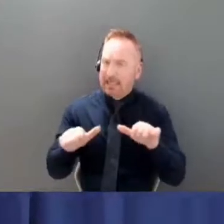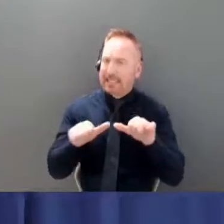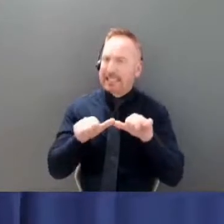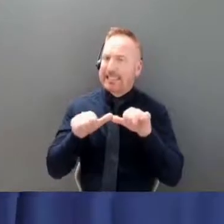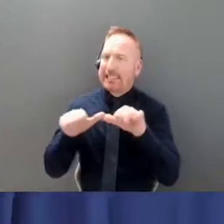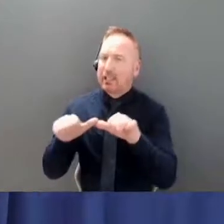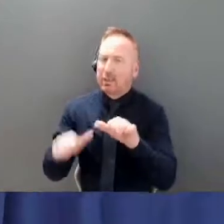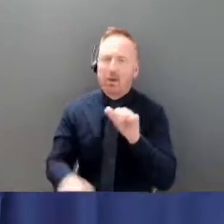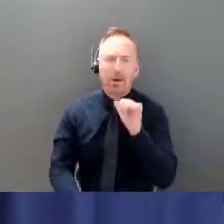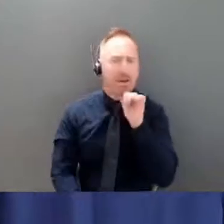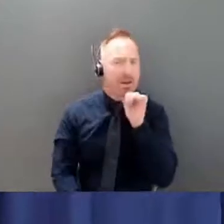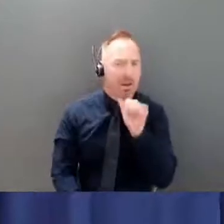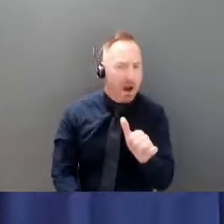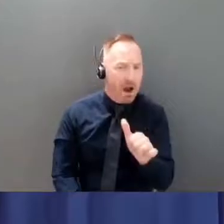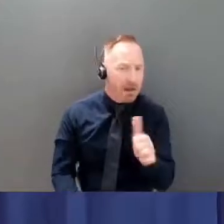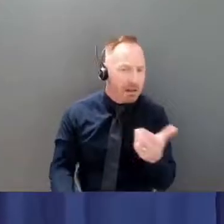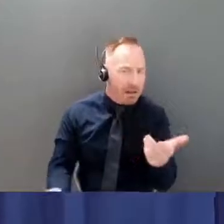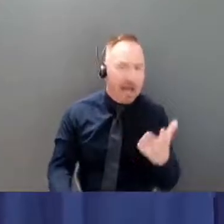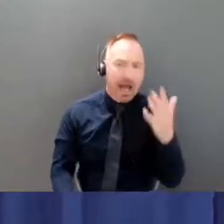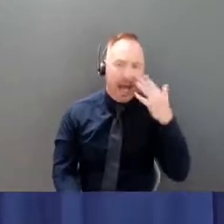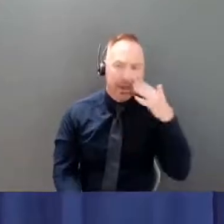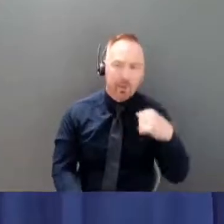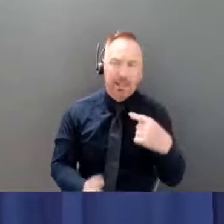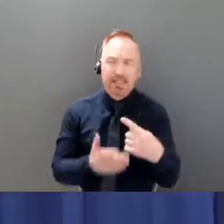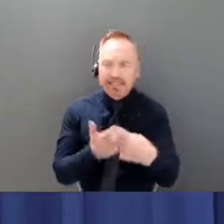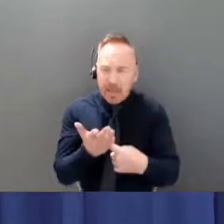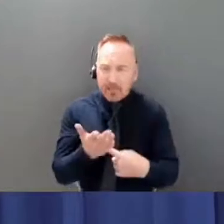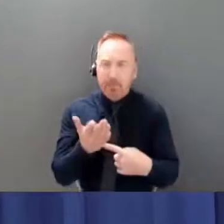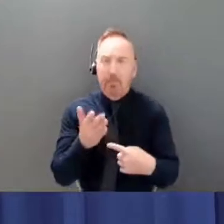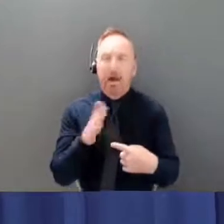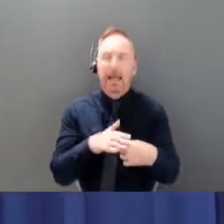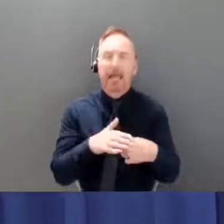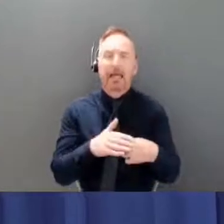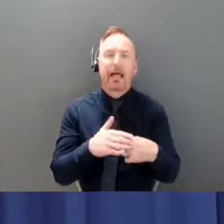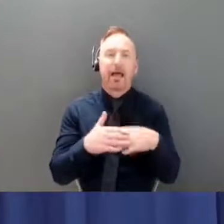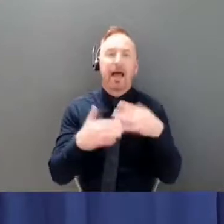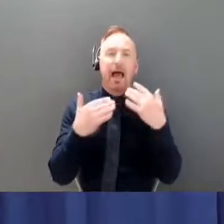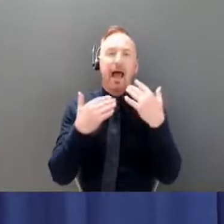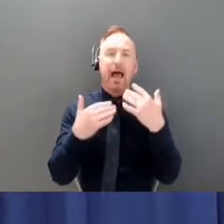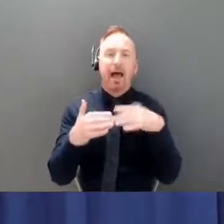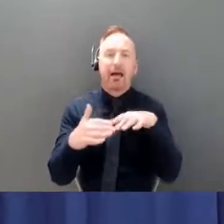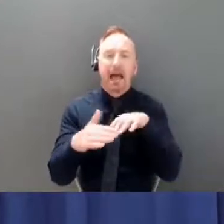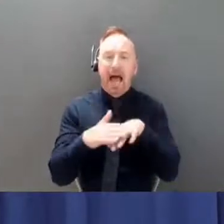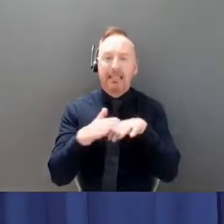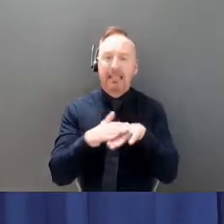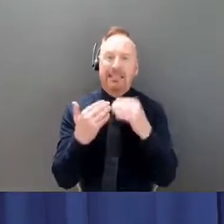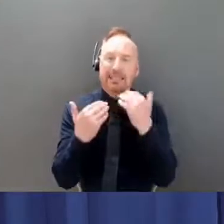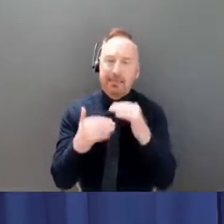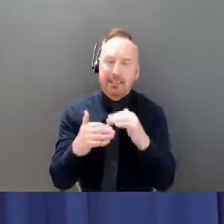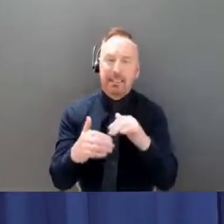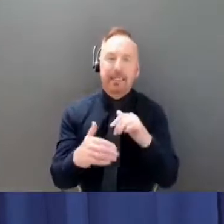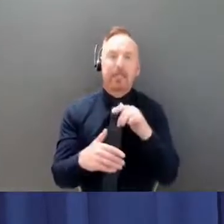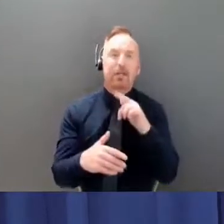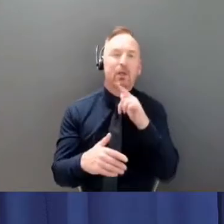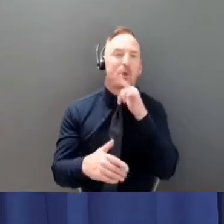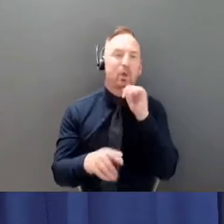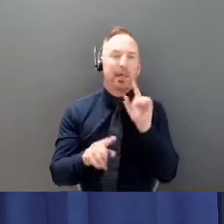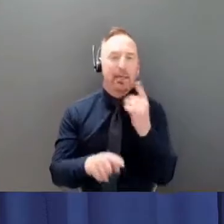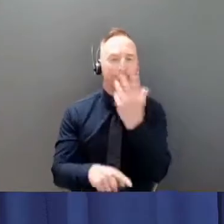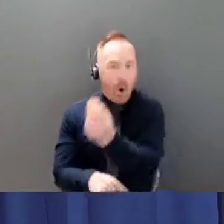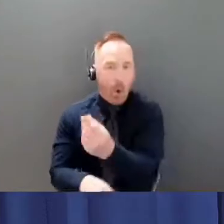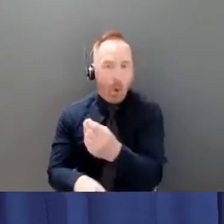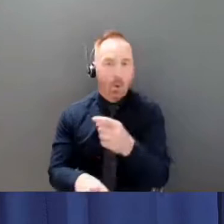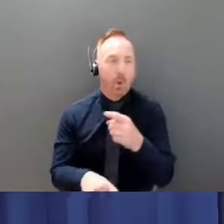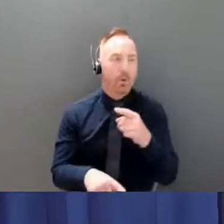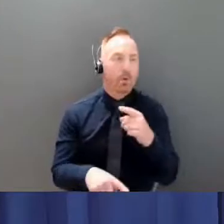i know they've locked some of the doors and they're limiting access uh to who can go in and when but maybe a bit more specificity around that